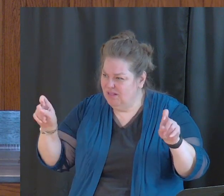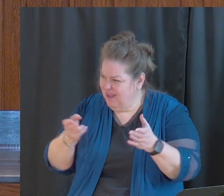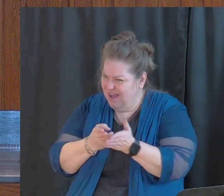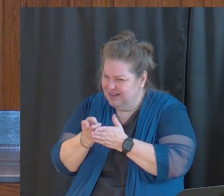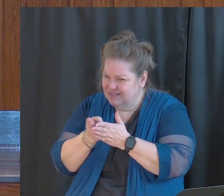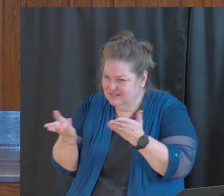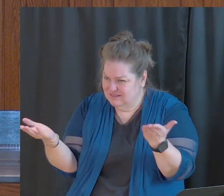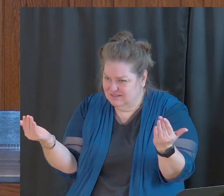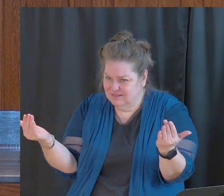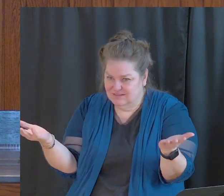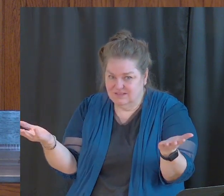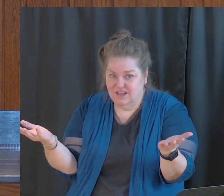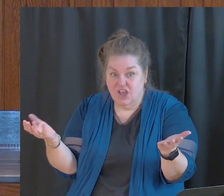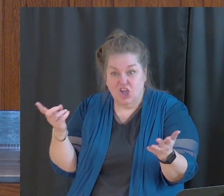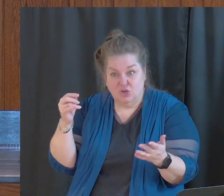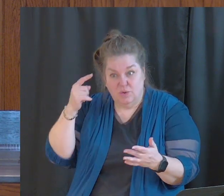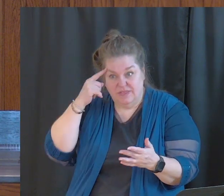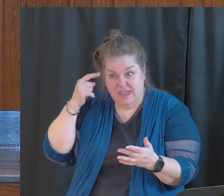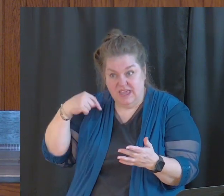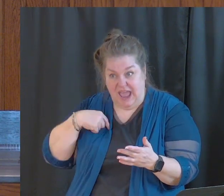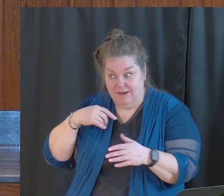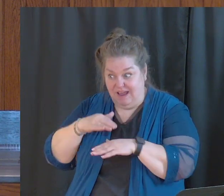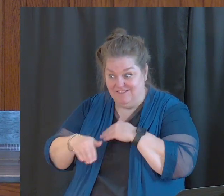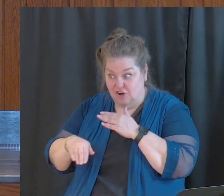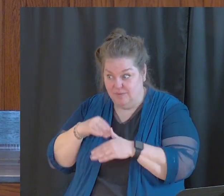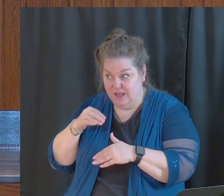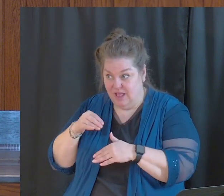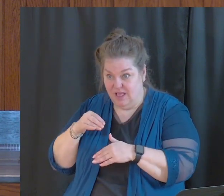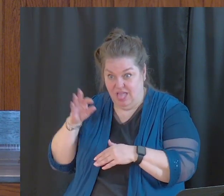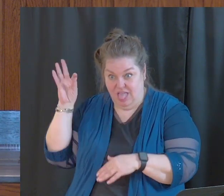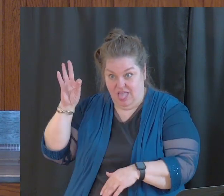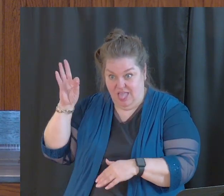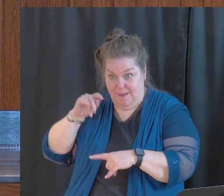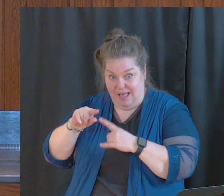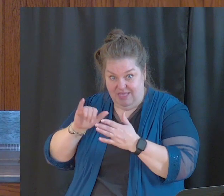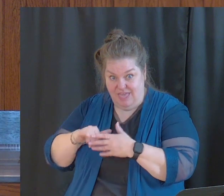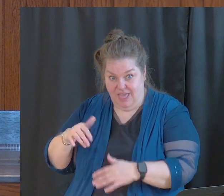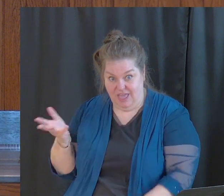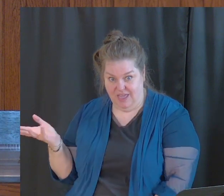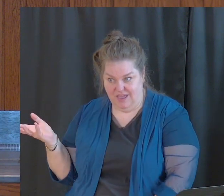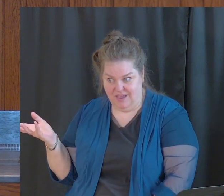I understand. Do you think I'm comfortable standing up here talking to you about this?